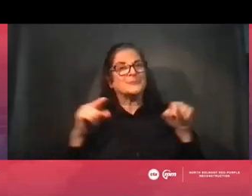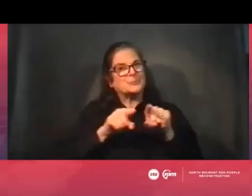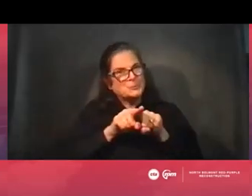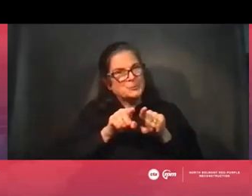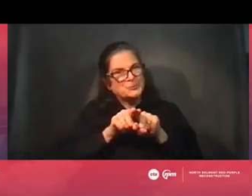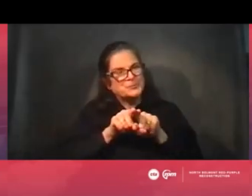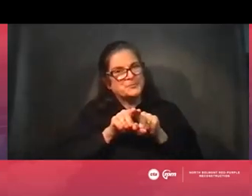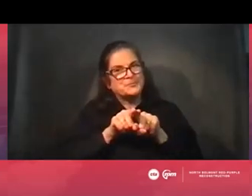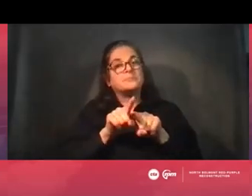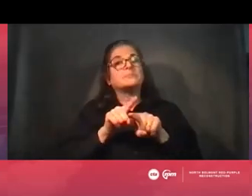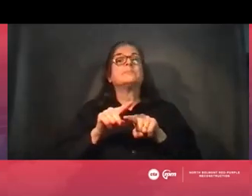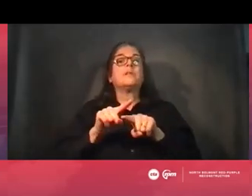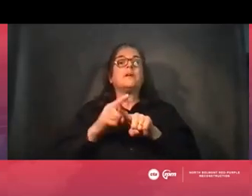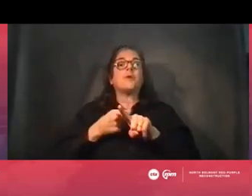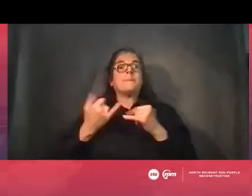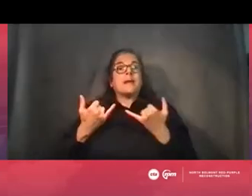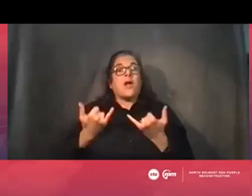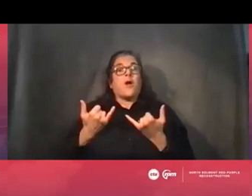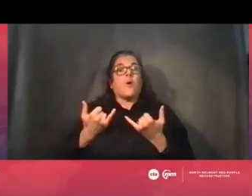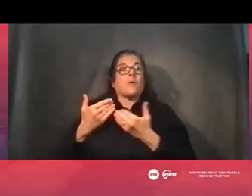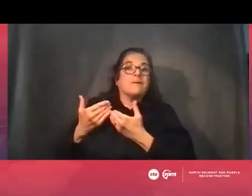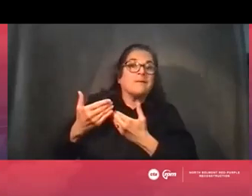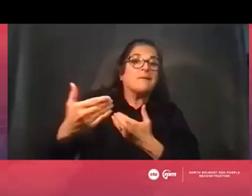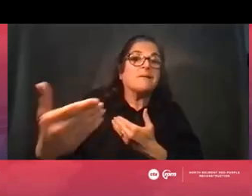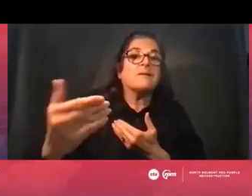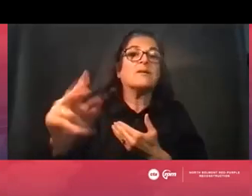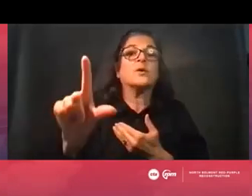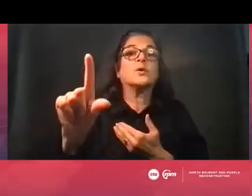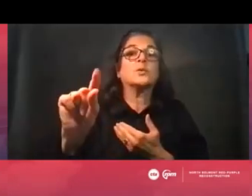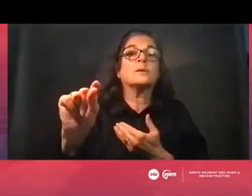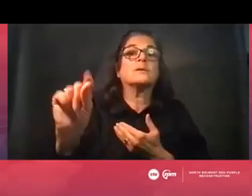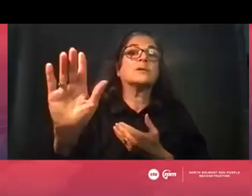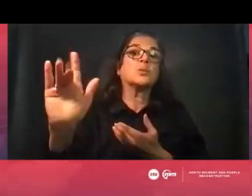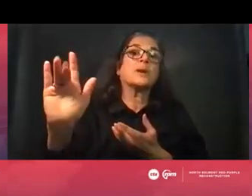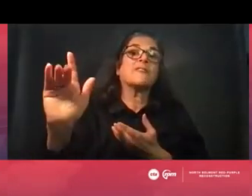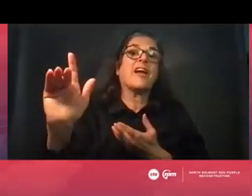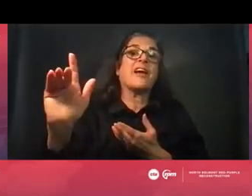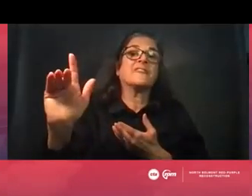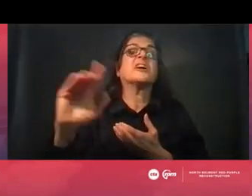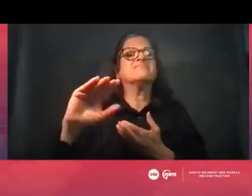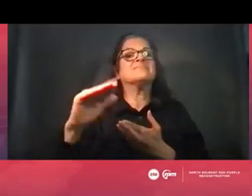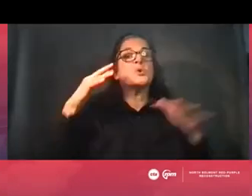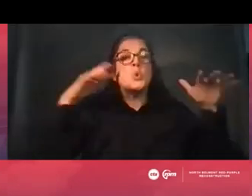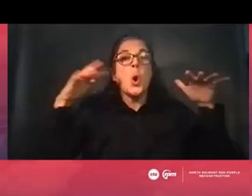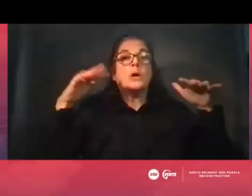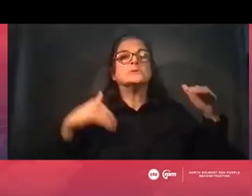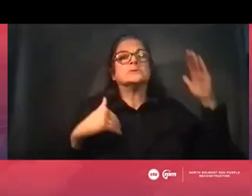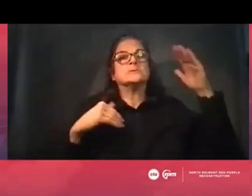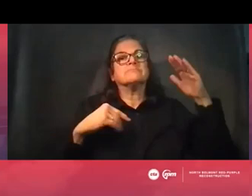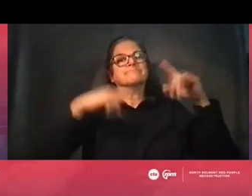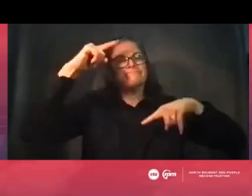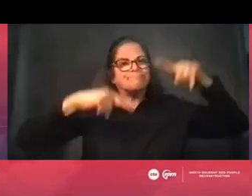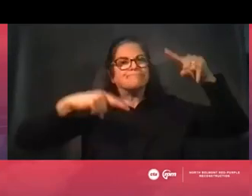kind of between now and 2025, the noise levels will be in fluctuation relative to the trains. As we reach the completion of the